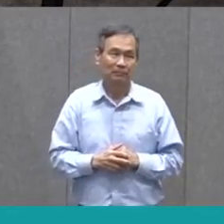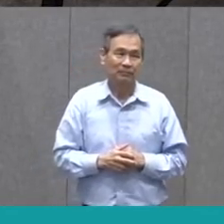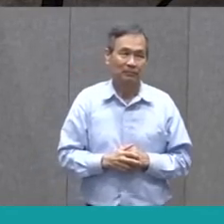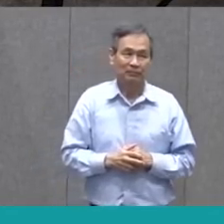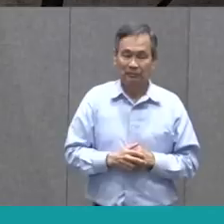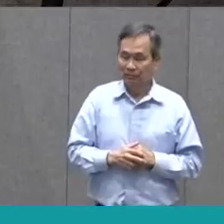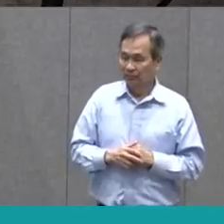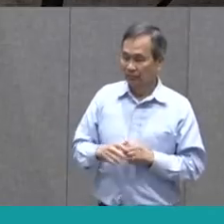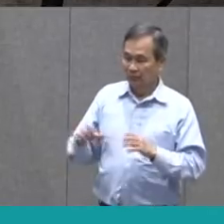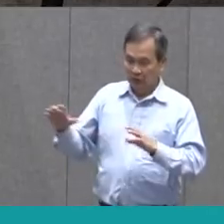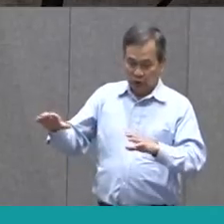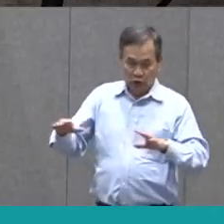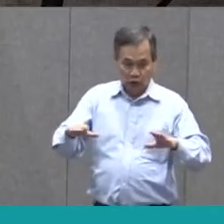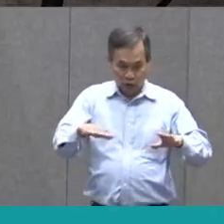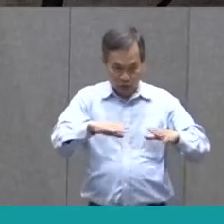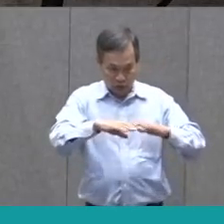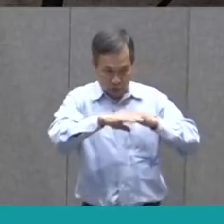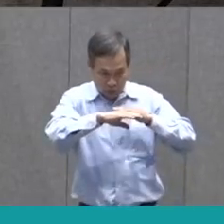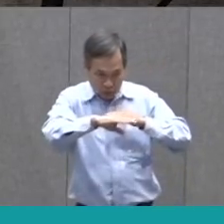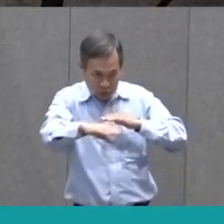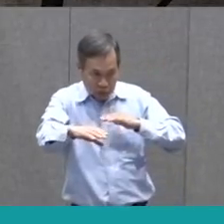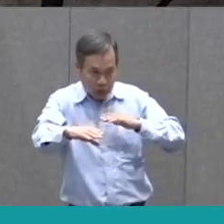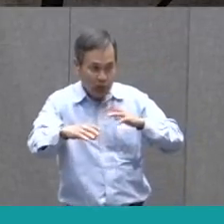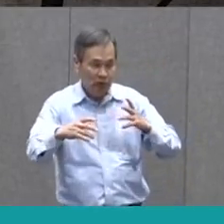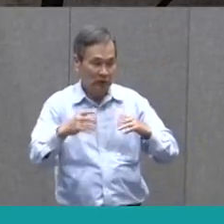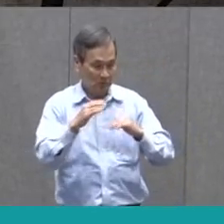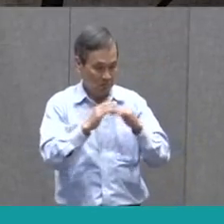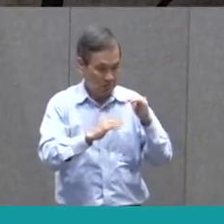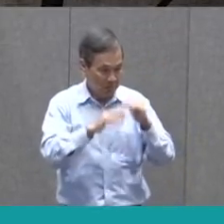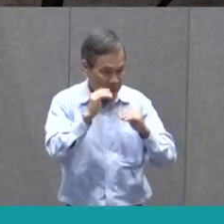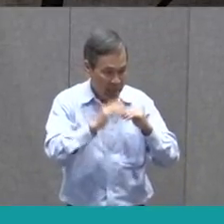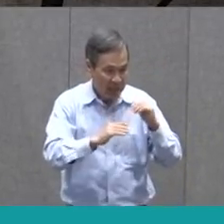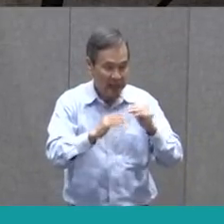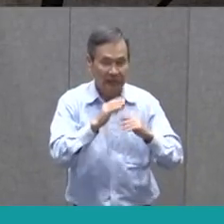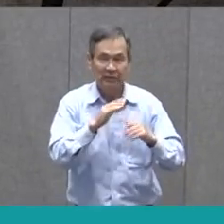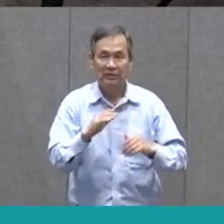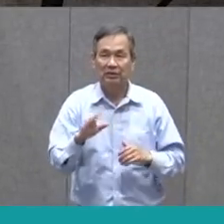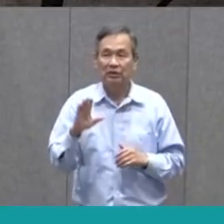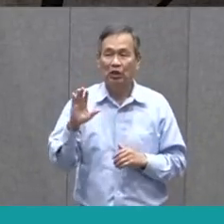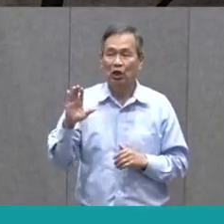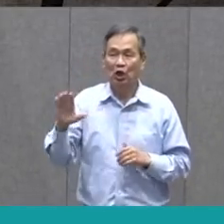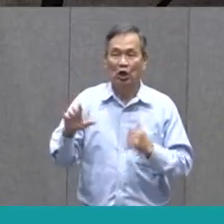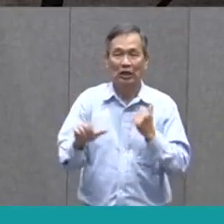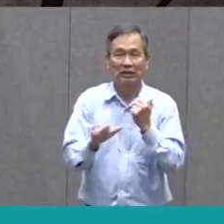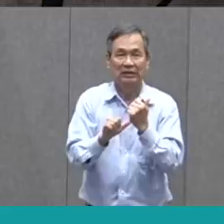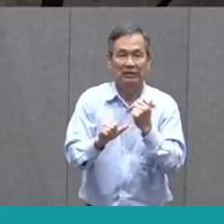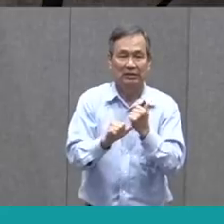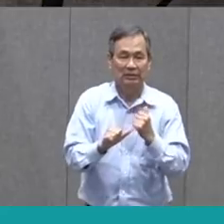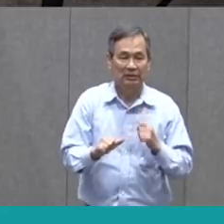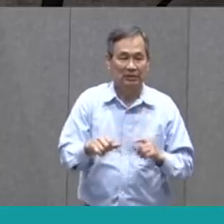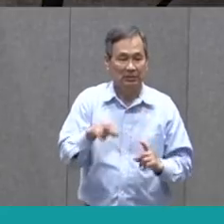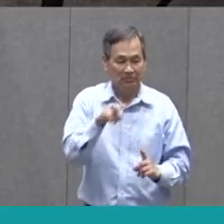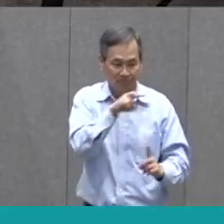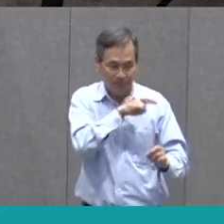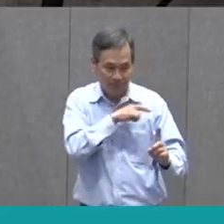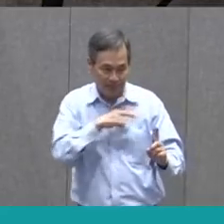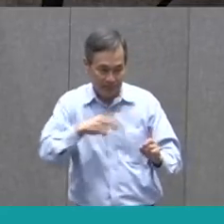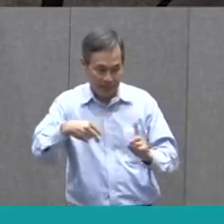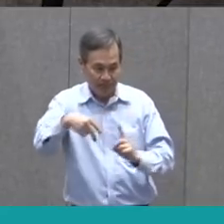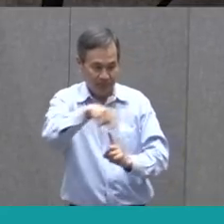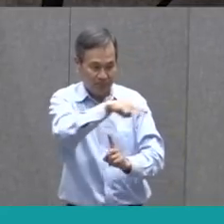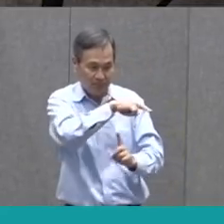She smooths and wrenches and fiddles. Her assistant circles and